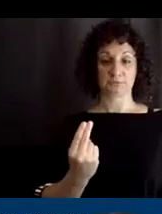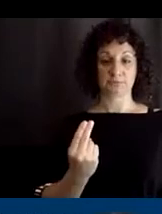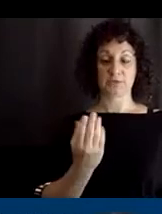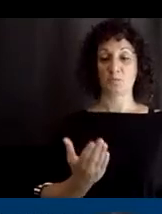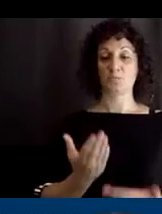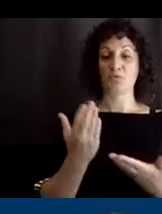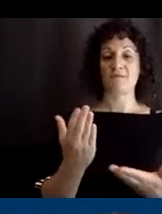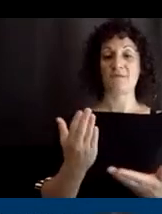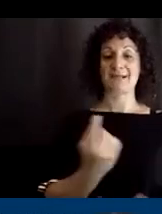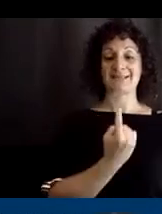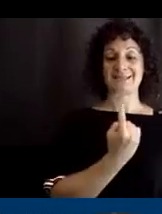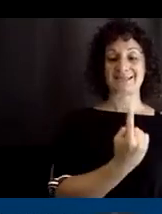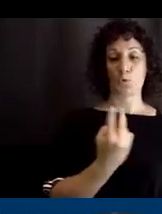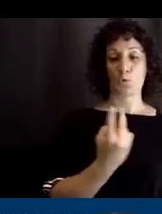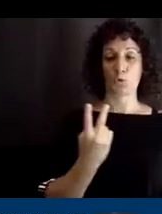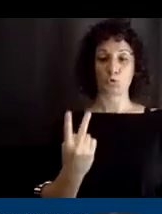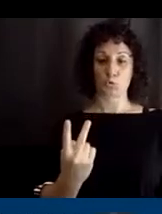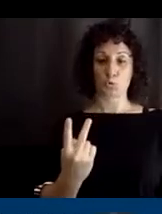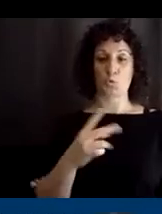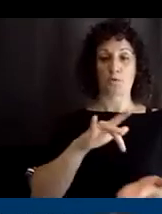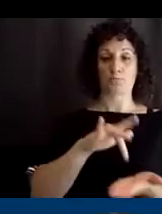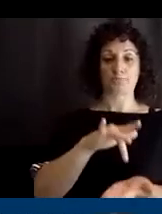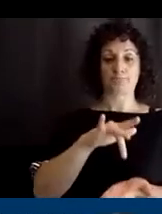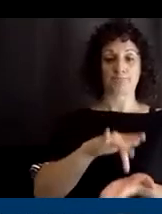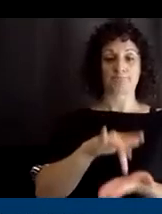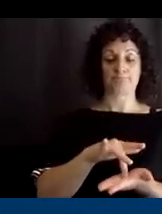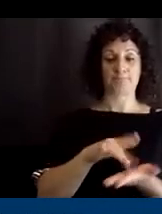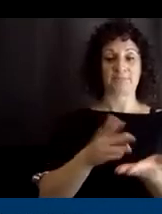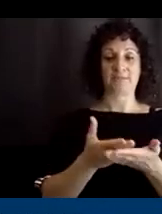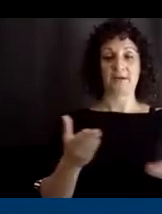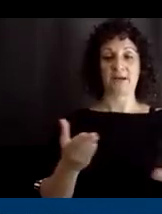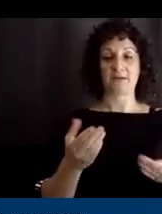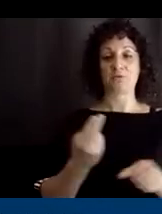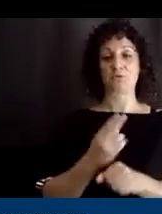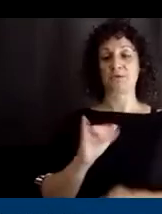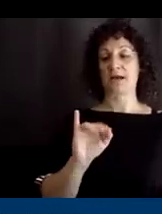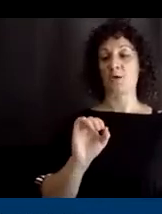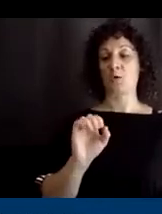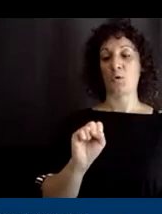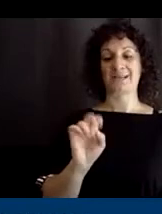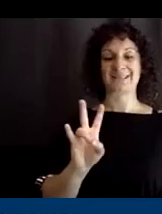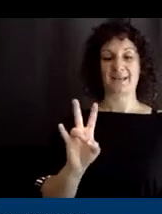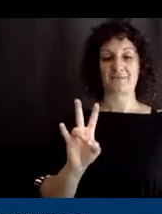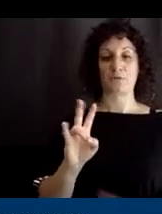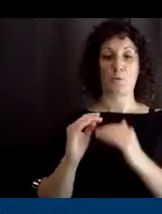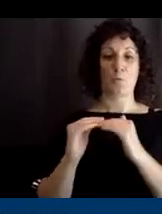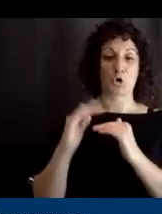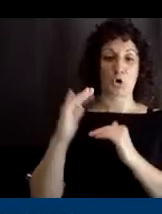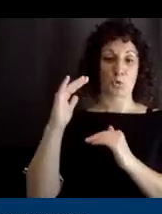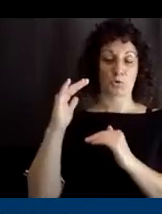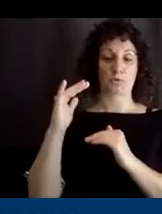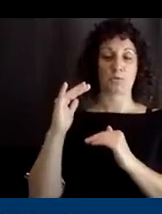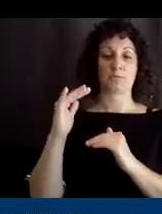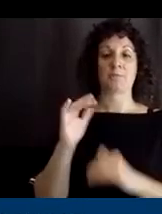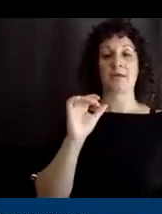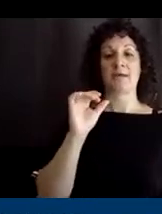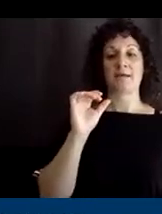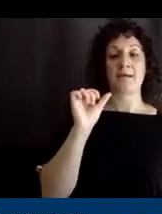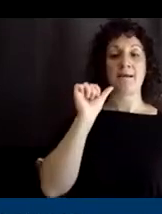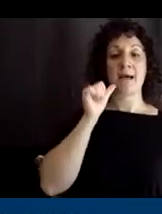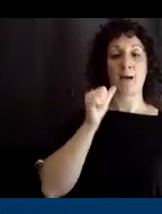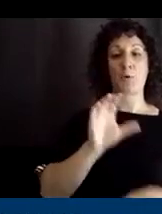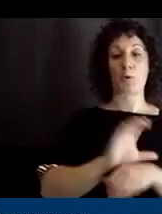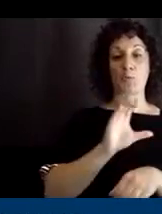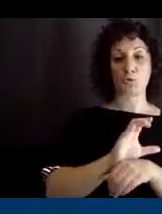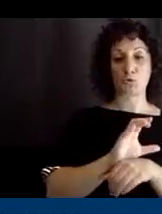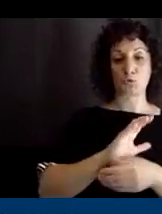single or dual switch access to iDevices running iOS 7 or newer, Apple desktop or laptop computers running OSX 10